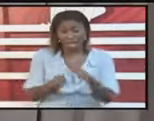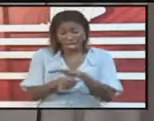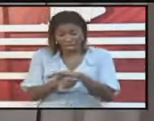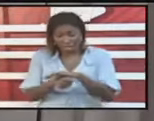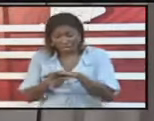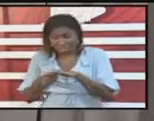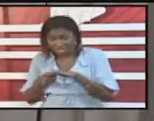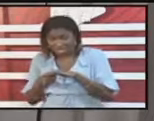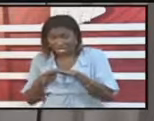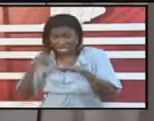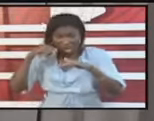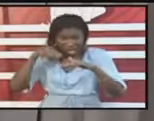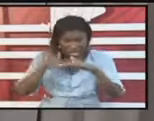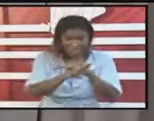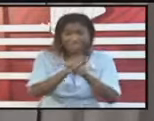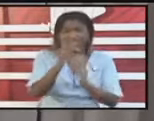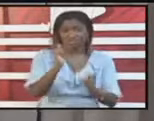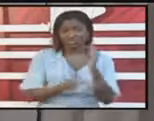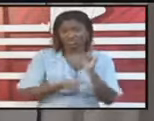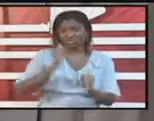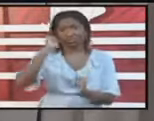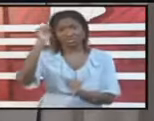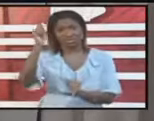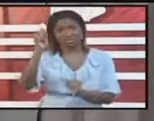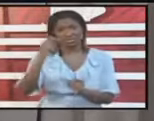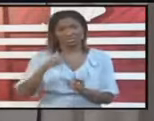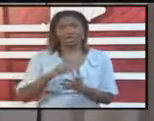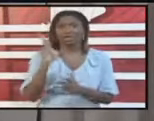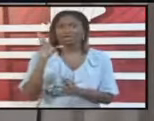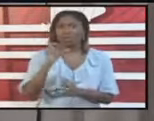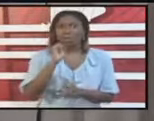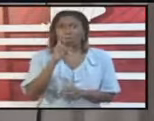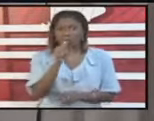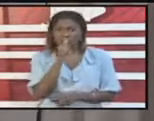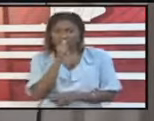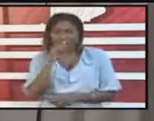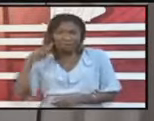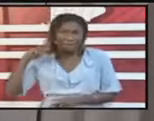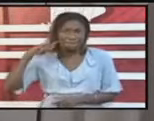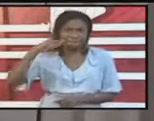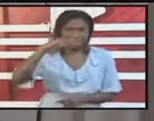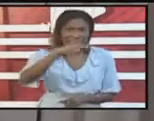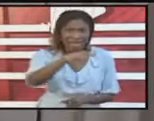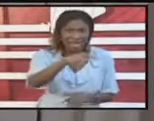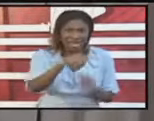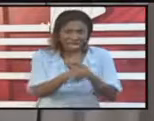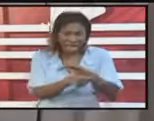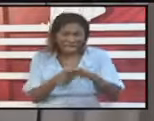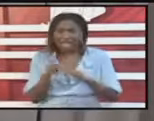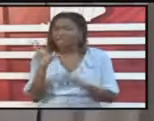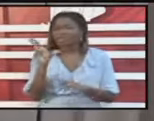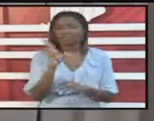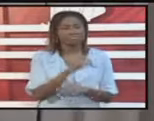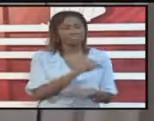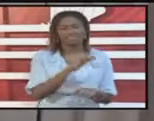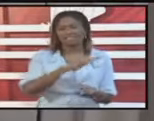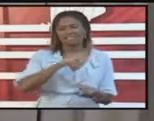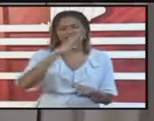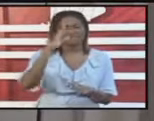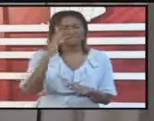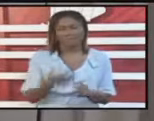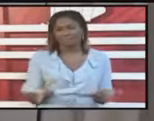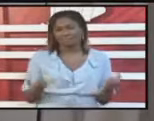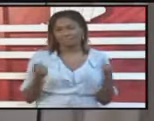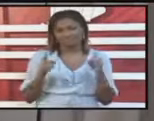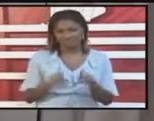whether persons have been able to enter via aircraft into Trinidad without approval. There is no such case. There are certain